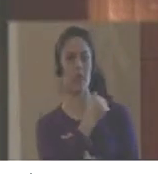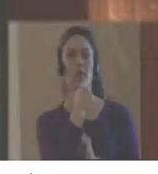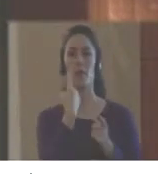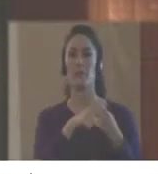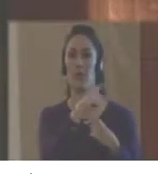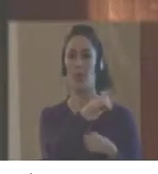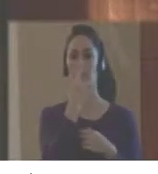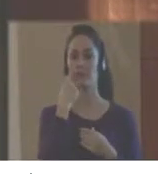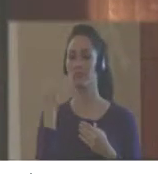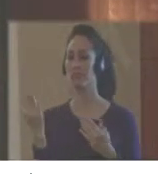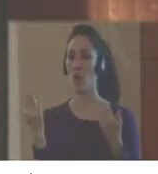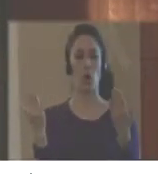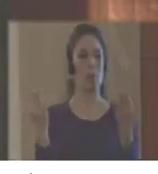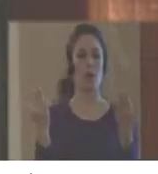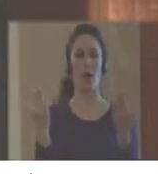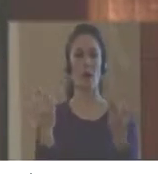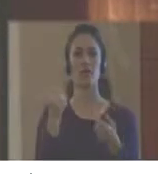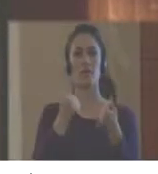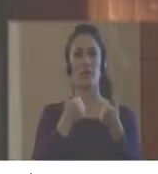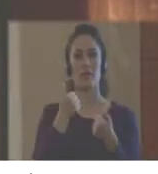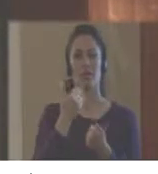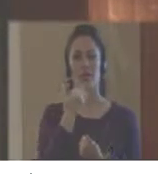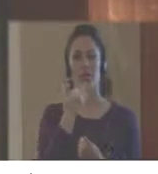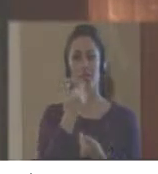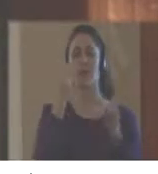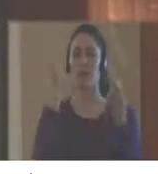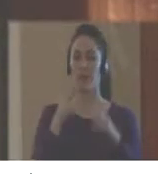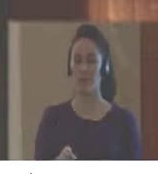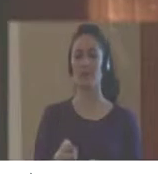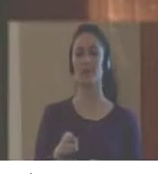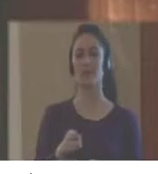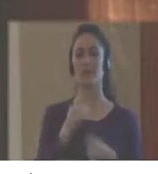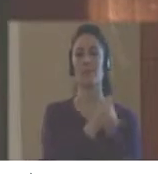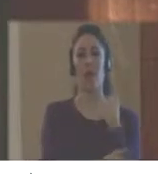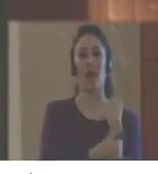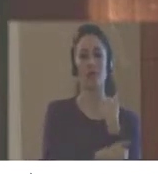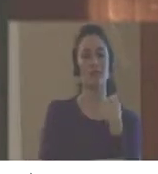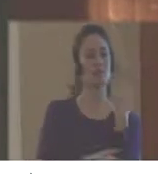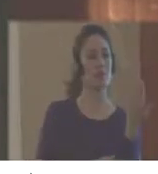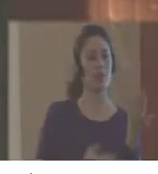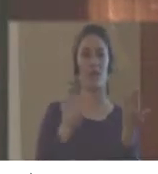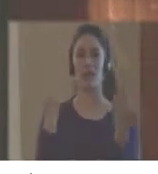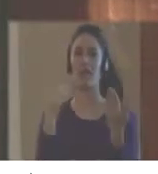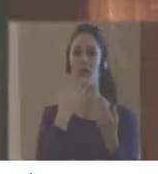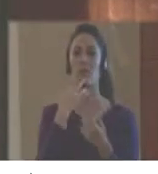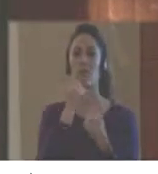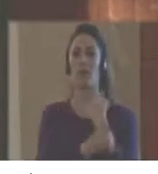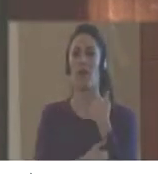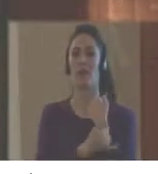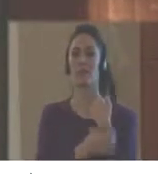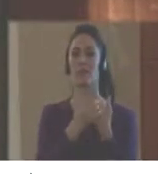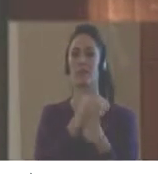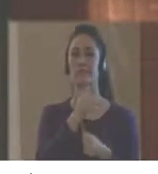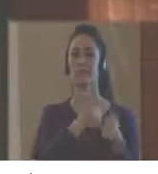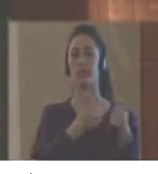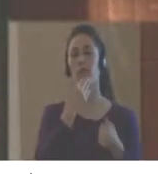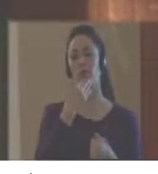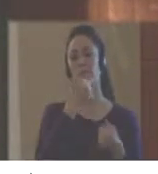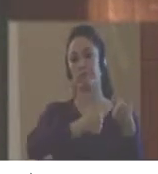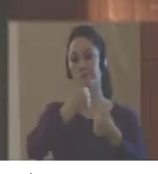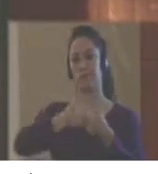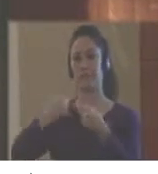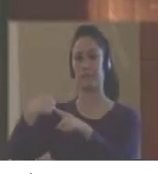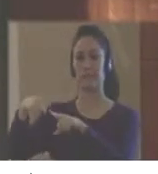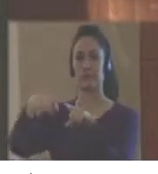lila. It doesn't only allow for comparison between components, but